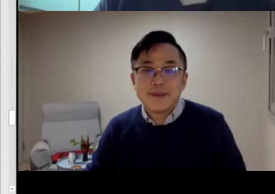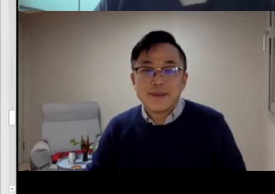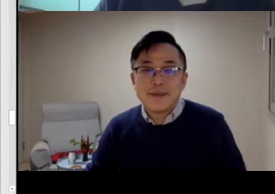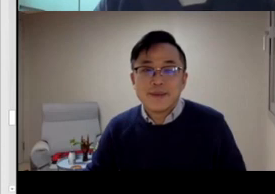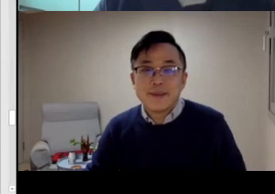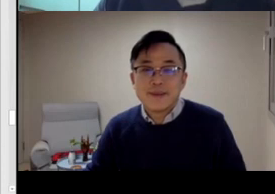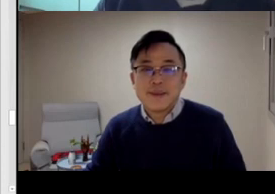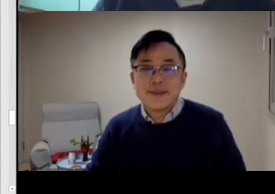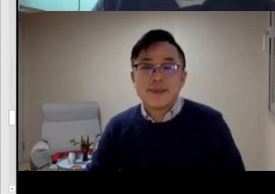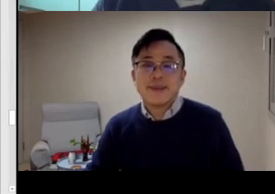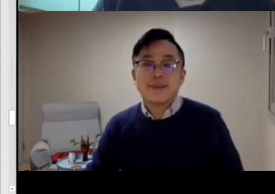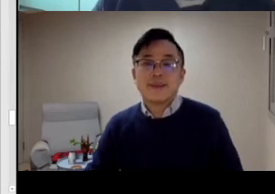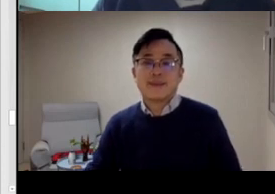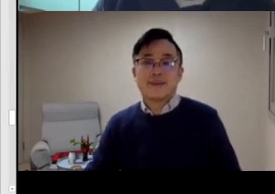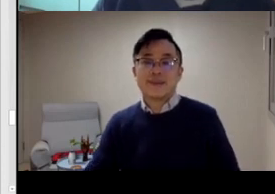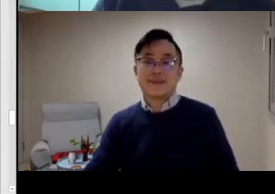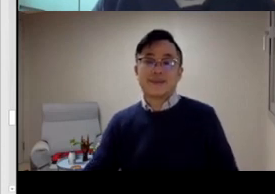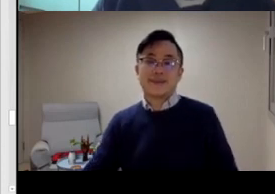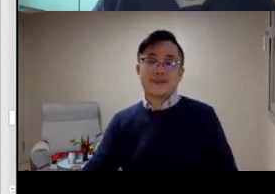Cheju.